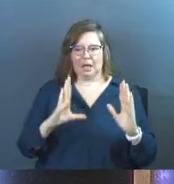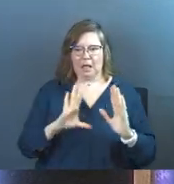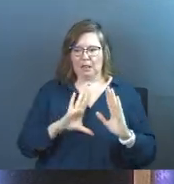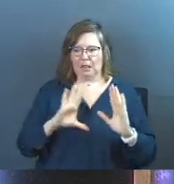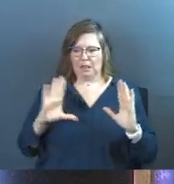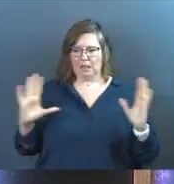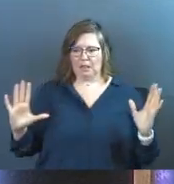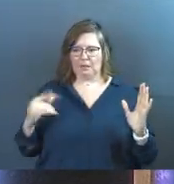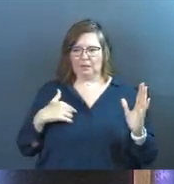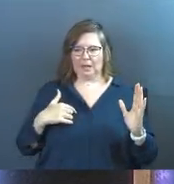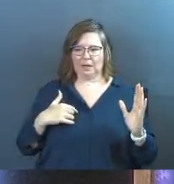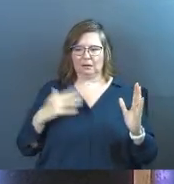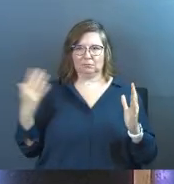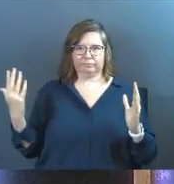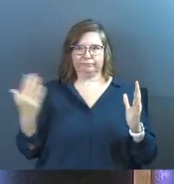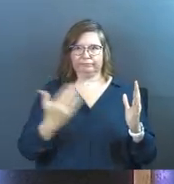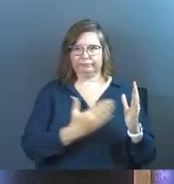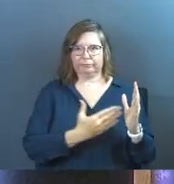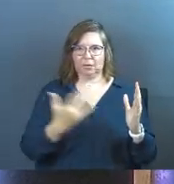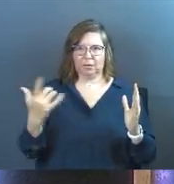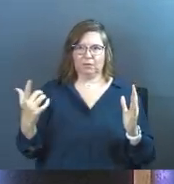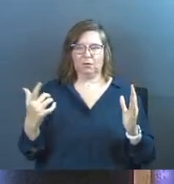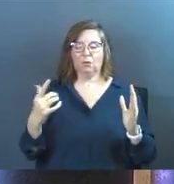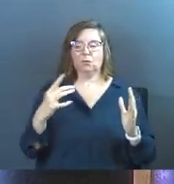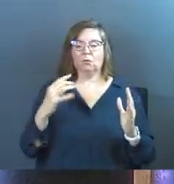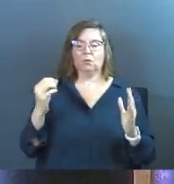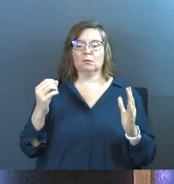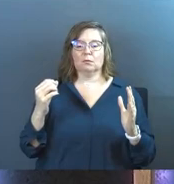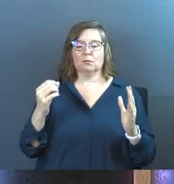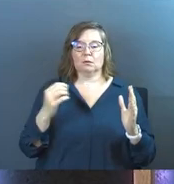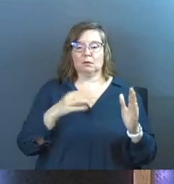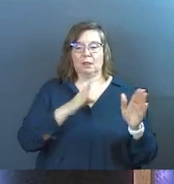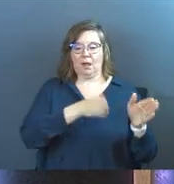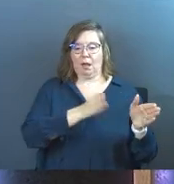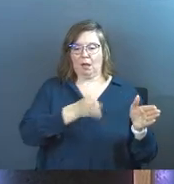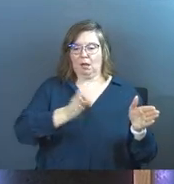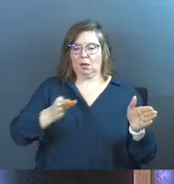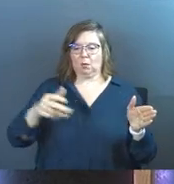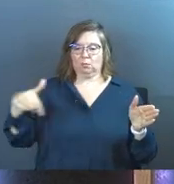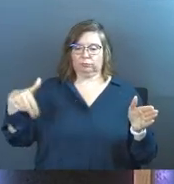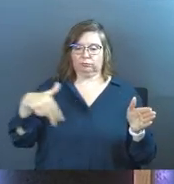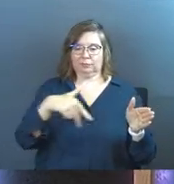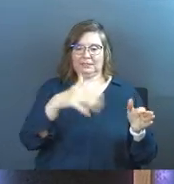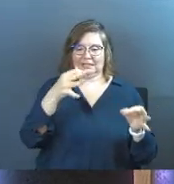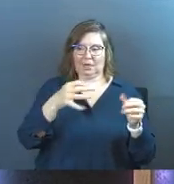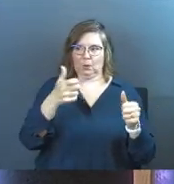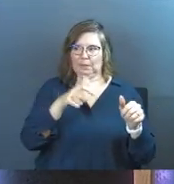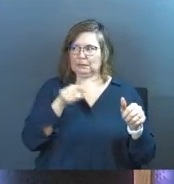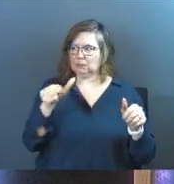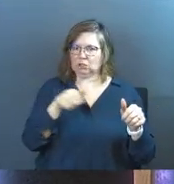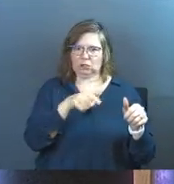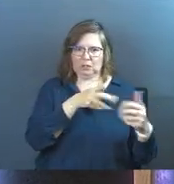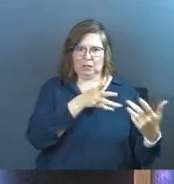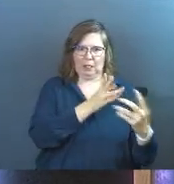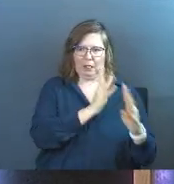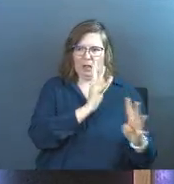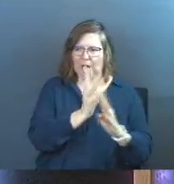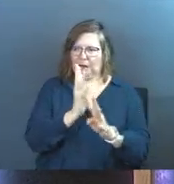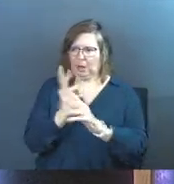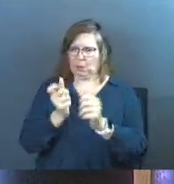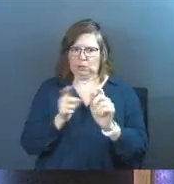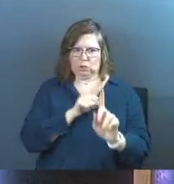that runs perpendicular to it for you math people next to it, where you stand out to decide what line you're going to go into. You know,